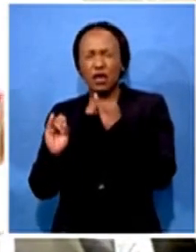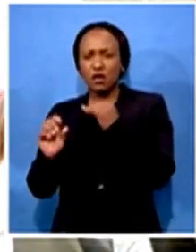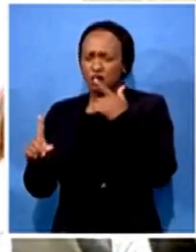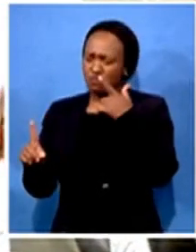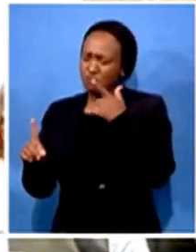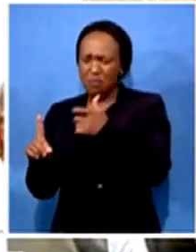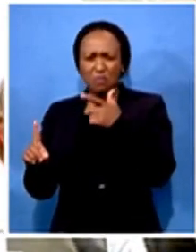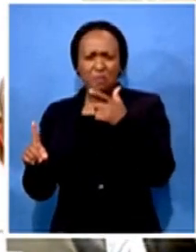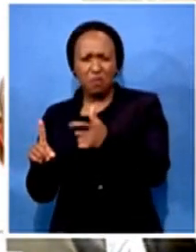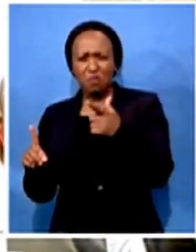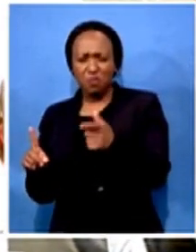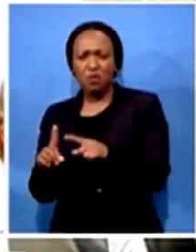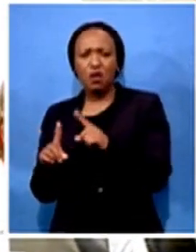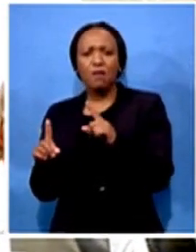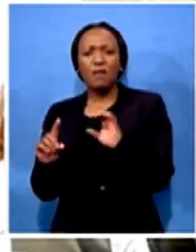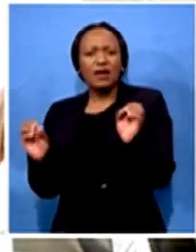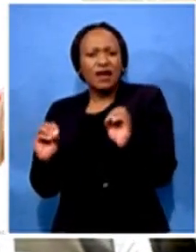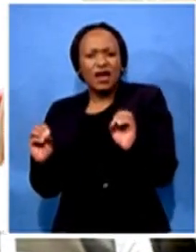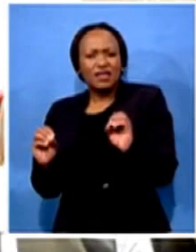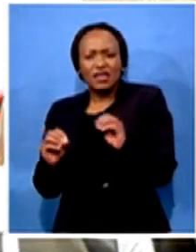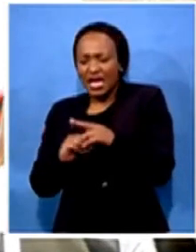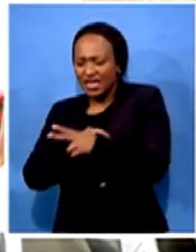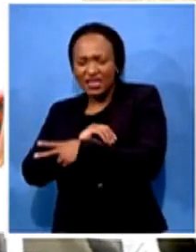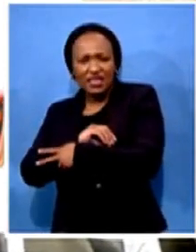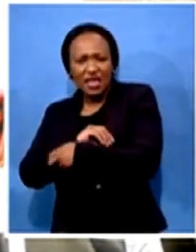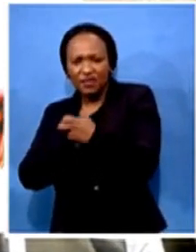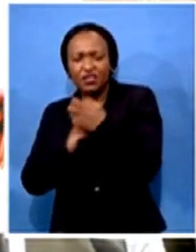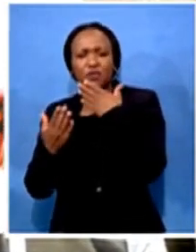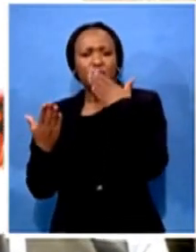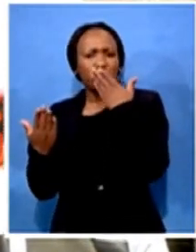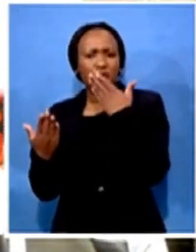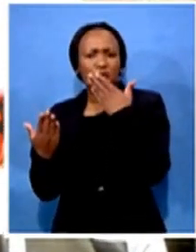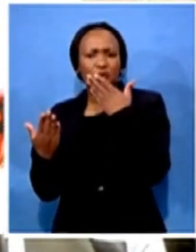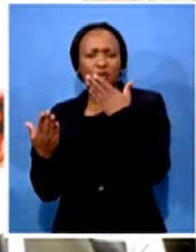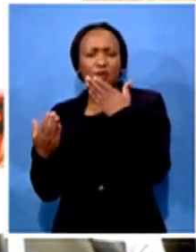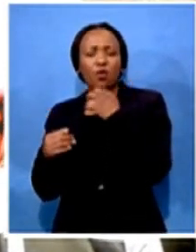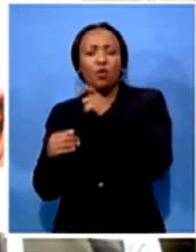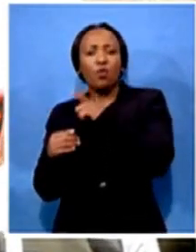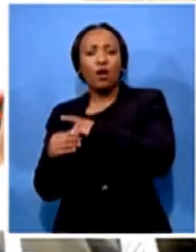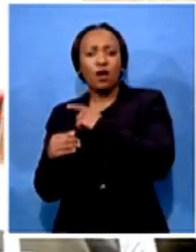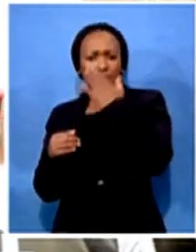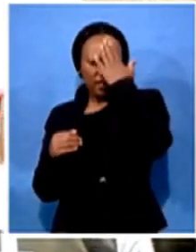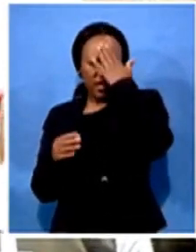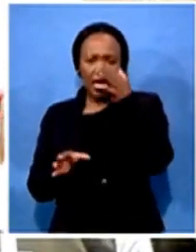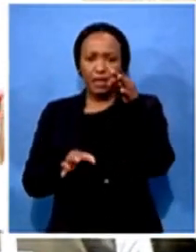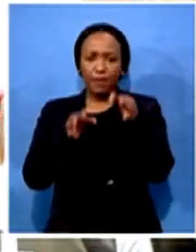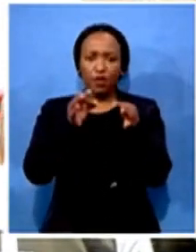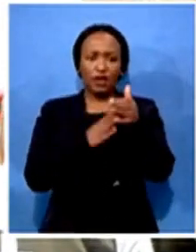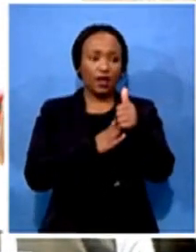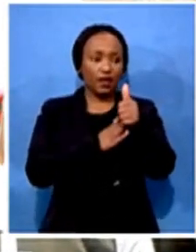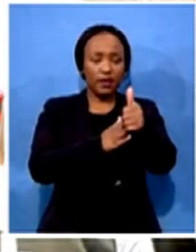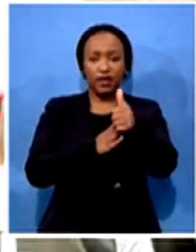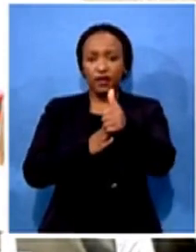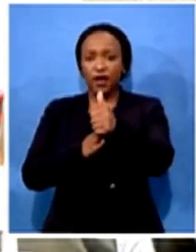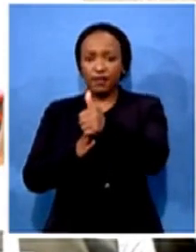is no theft. I think people and political leaders stand on platforms and say to the people,